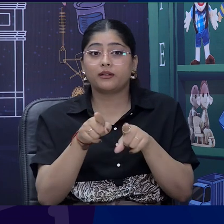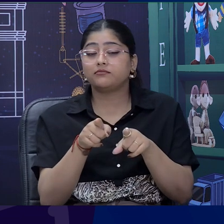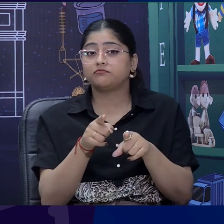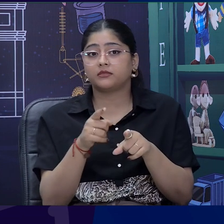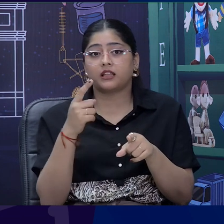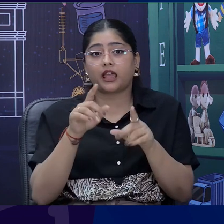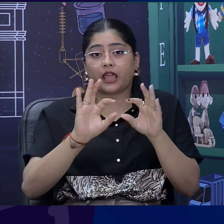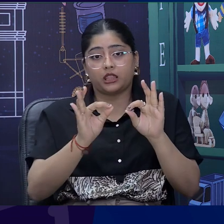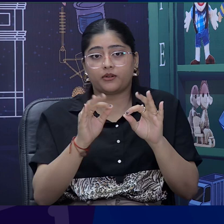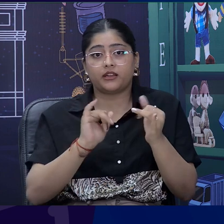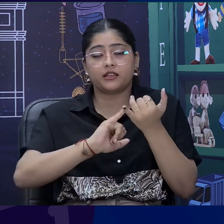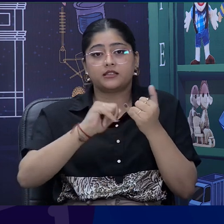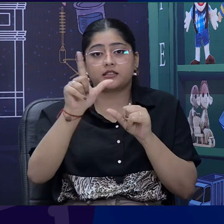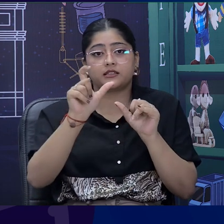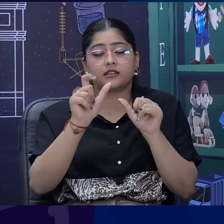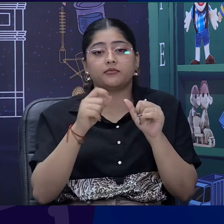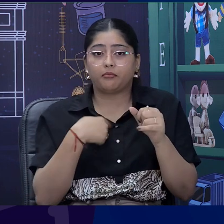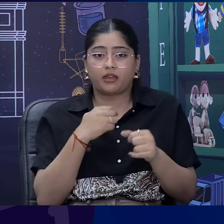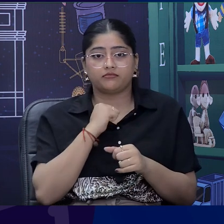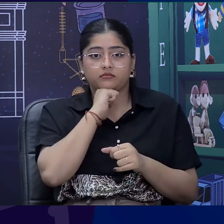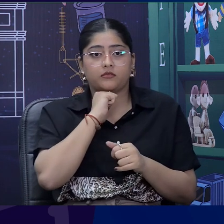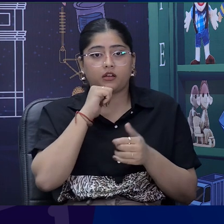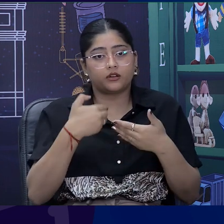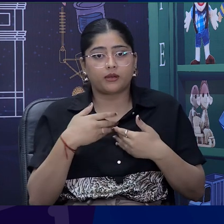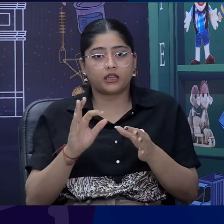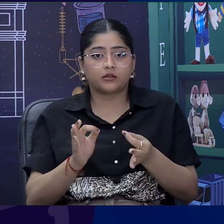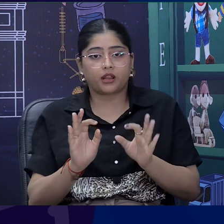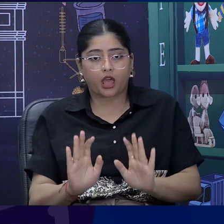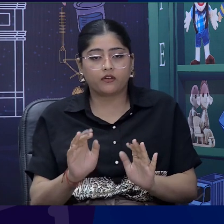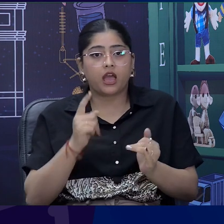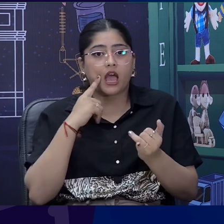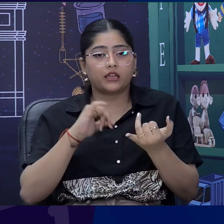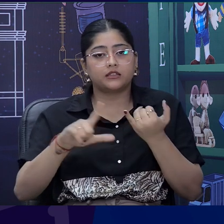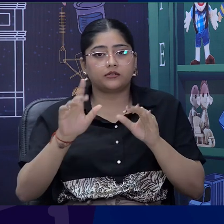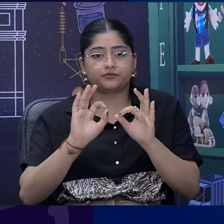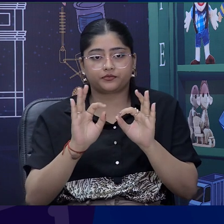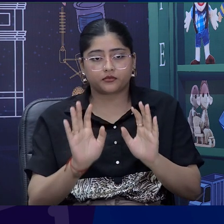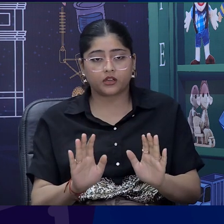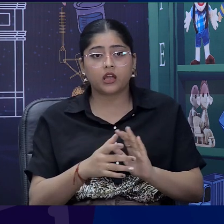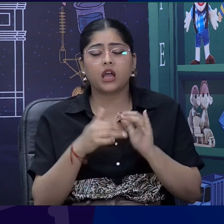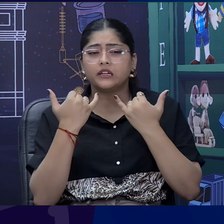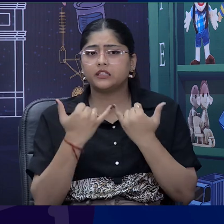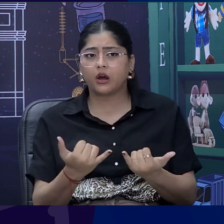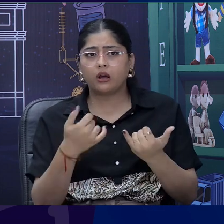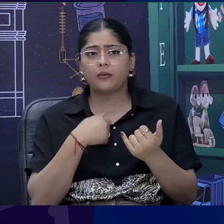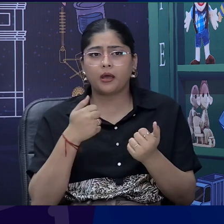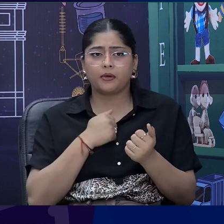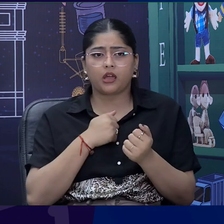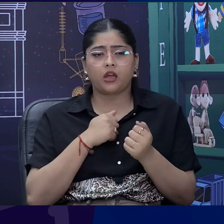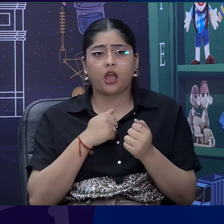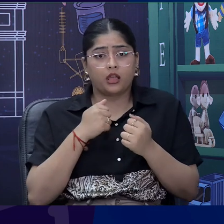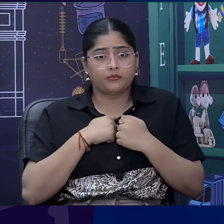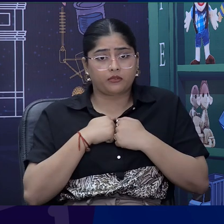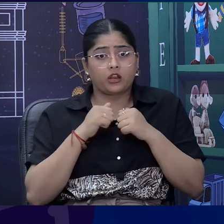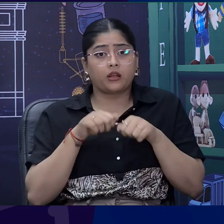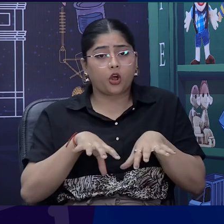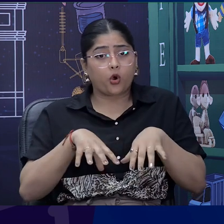language interpretation. Otherwise teacher can use Indian sign language. We have now our own sign language